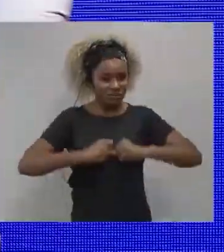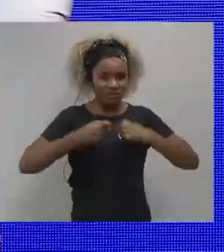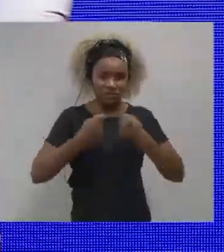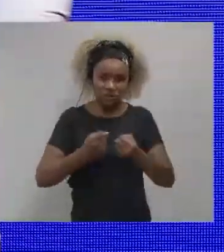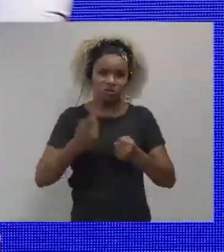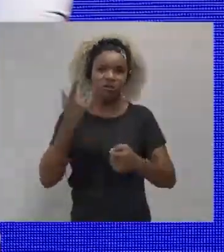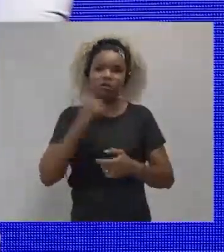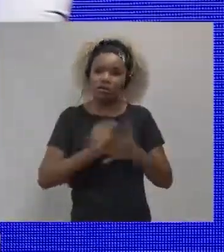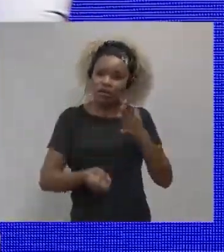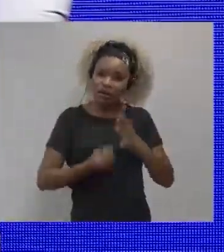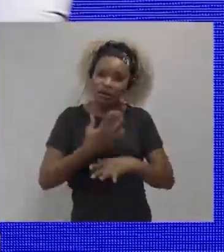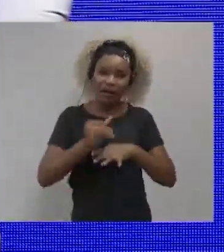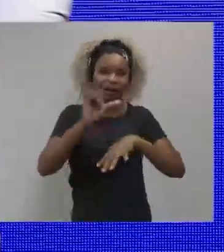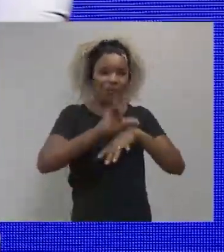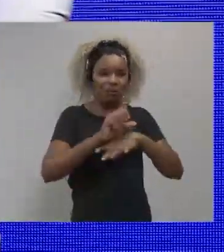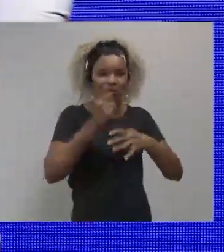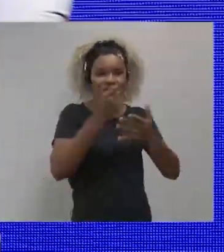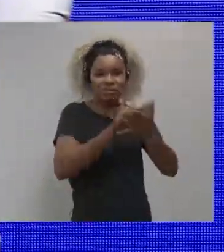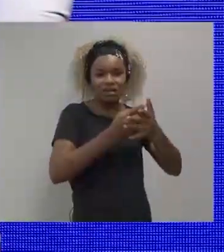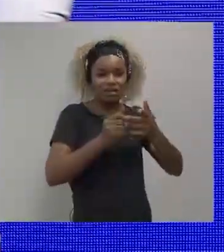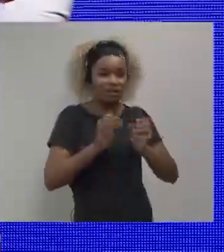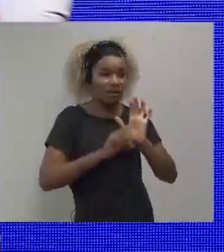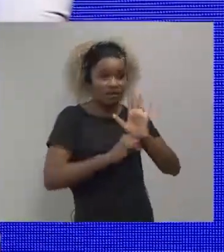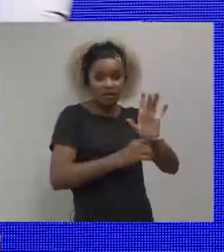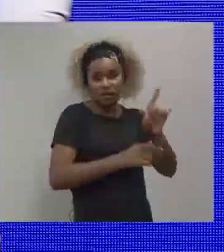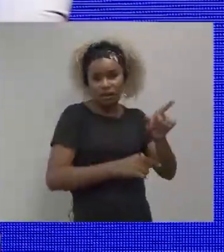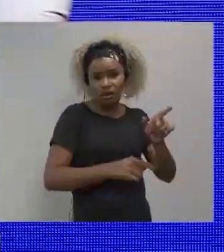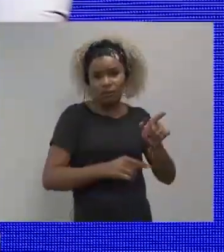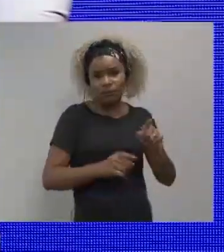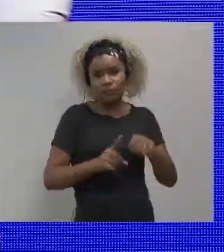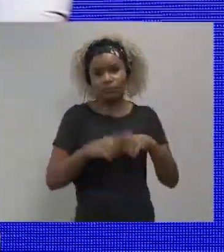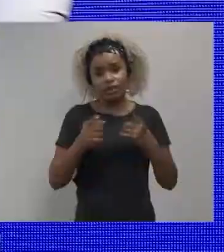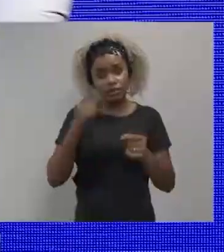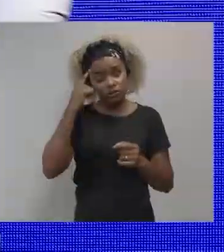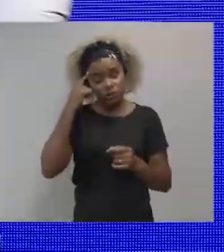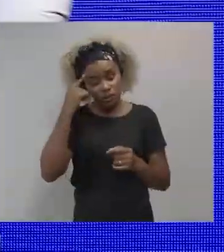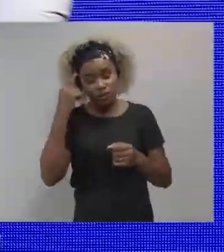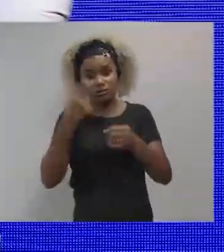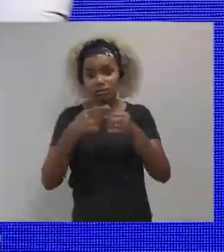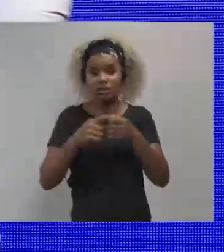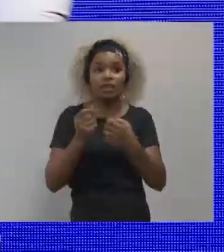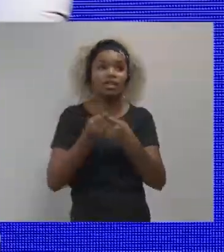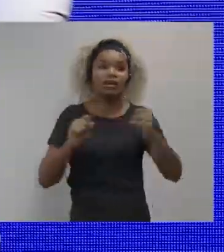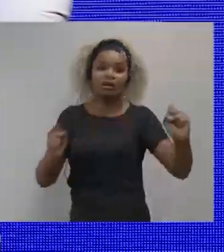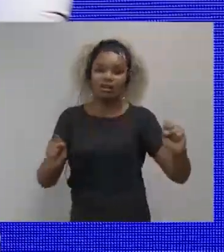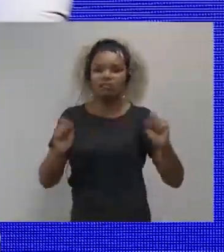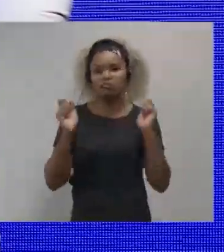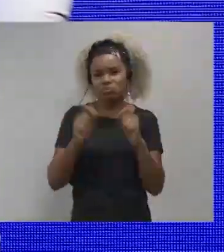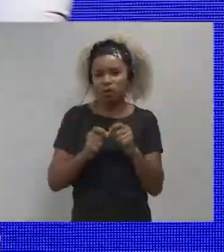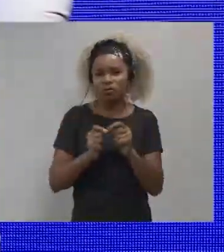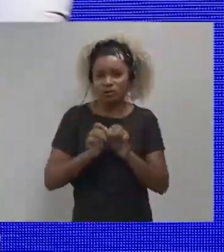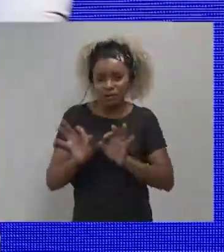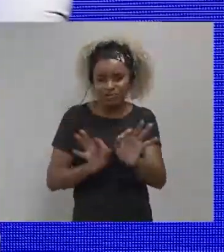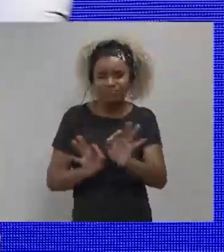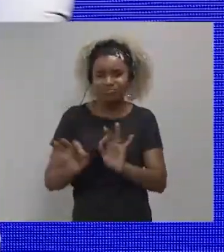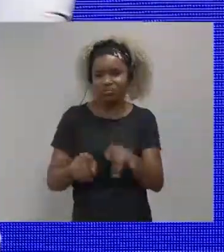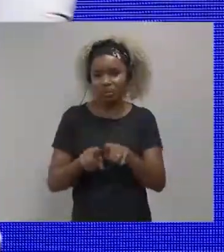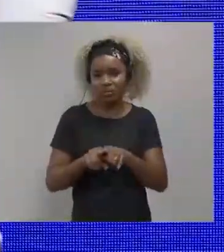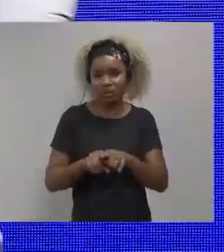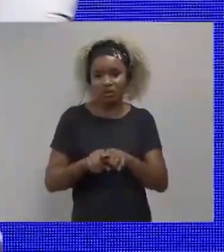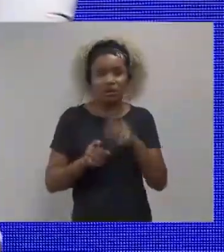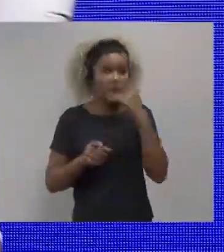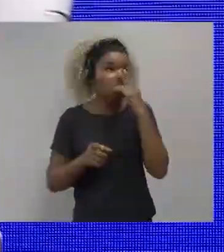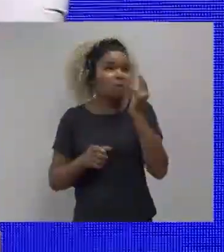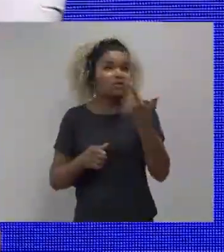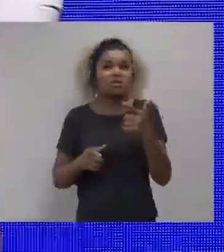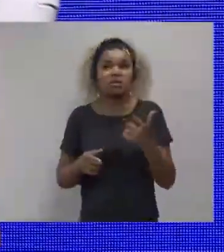the federal government need to do all this effort to create a centralized buying? Well, couldn't they be